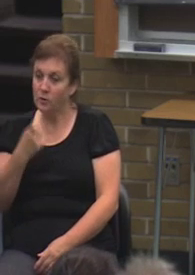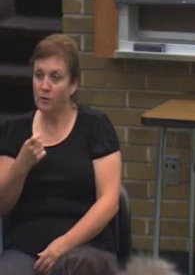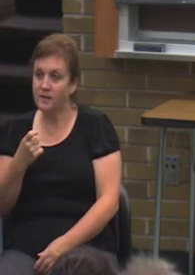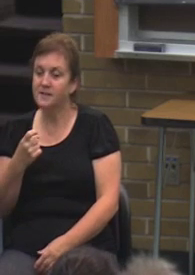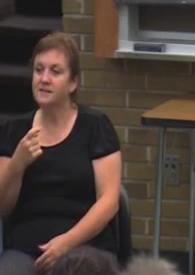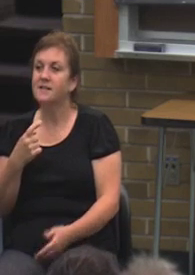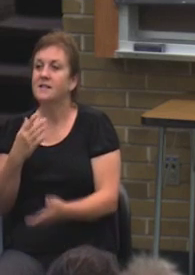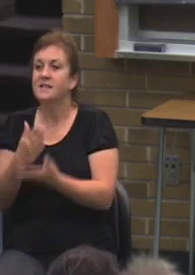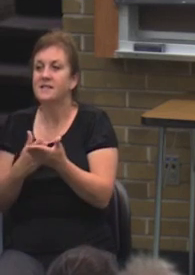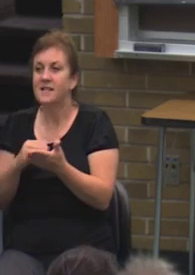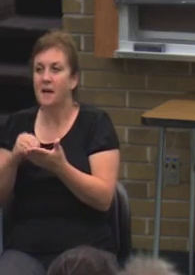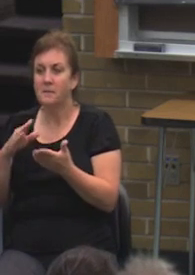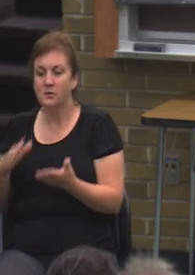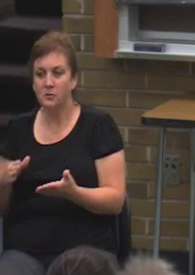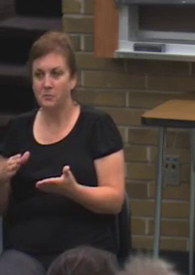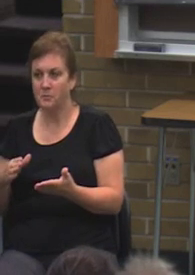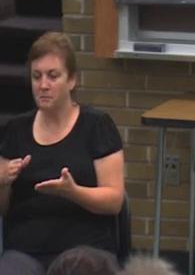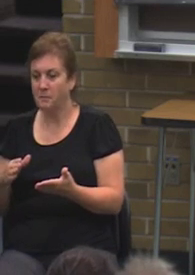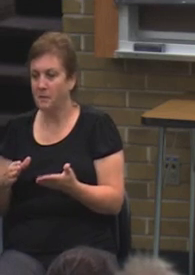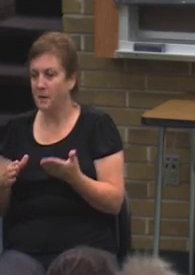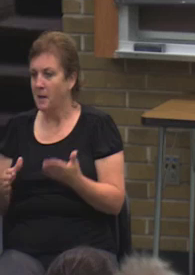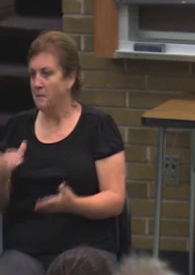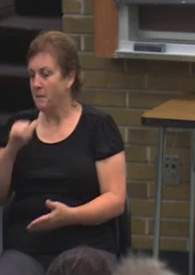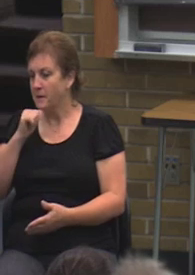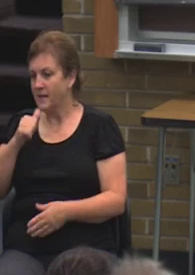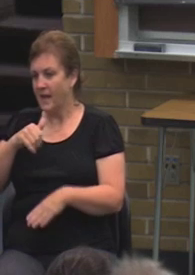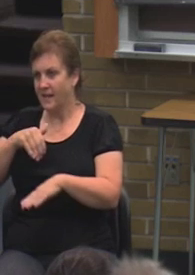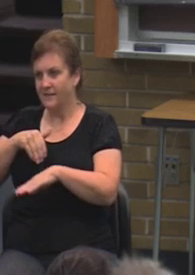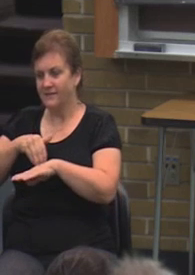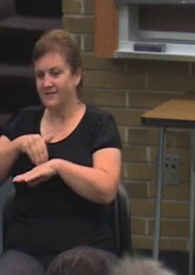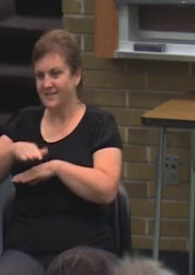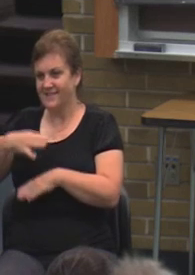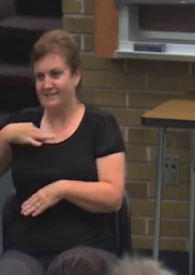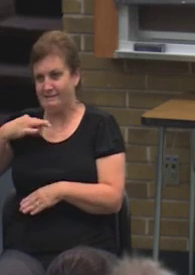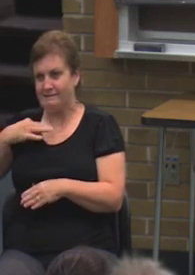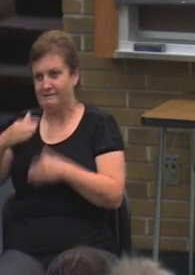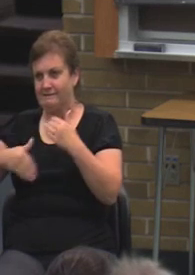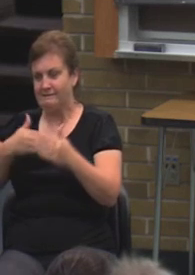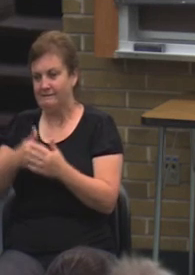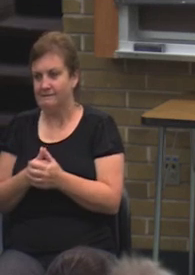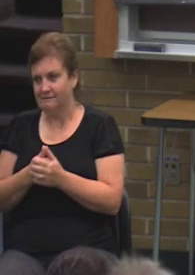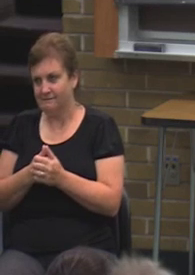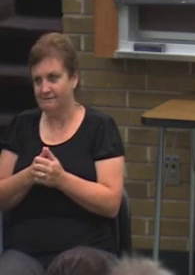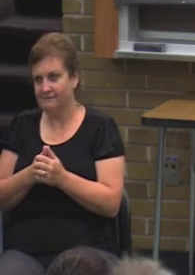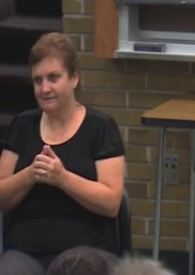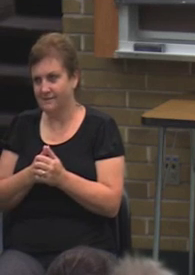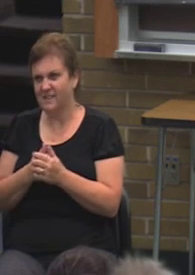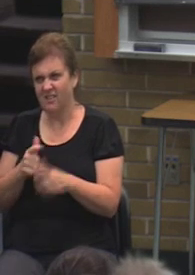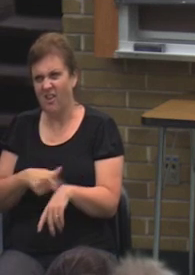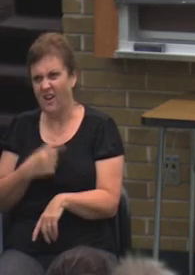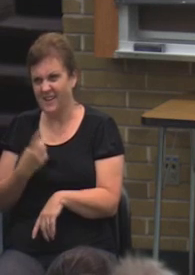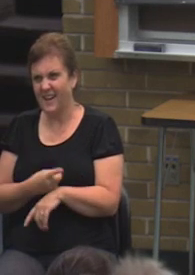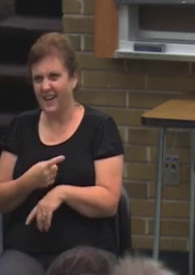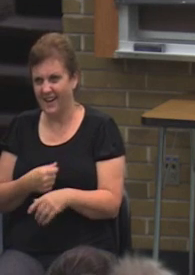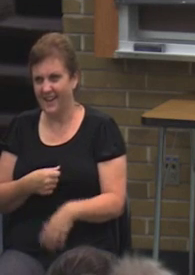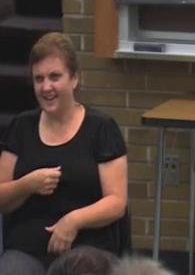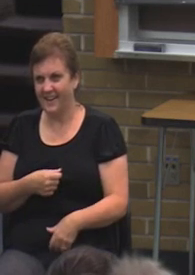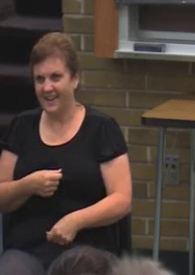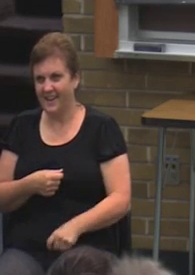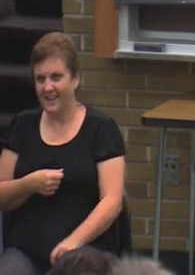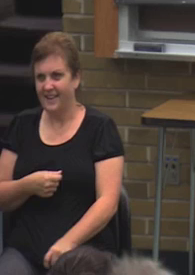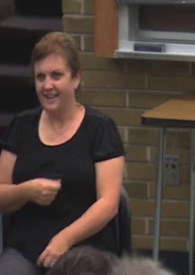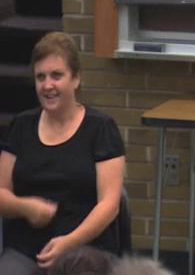because some students may not have completed the application process and or resolved all of their outstanding requirements before they begin